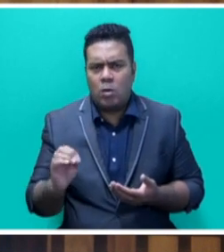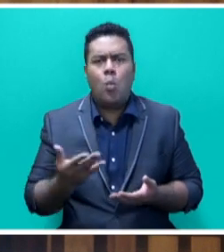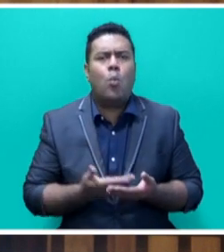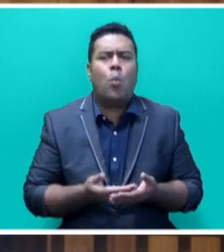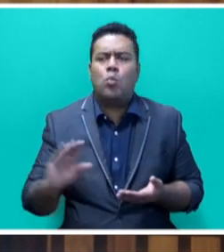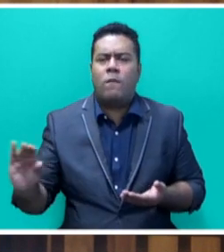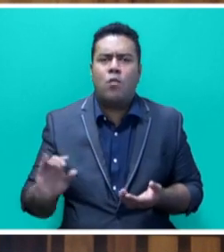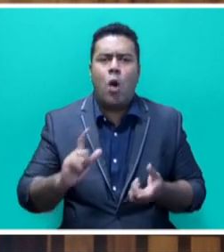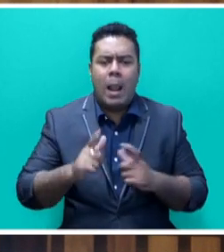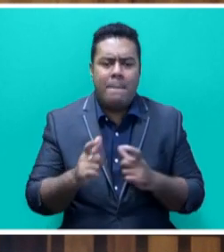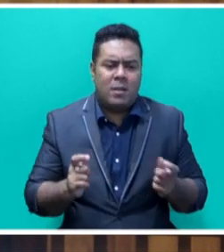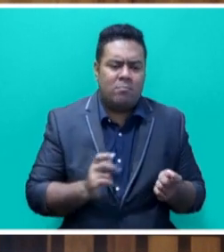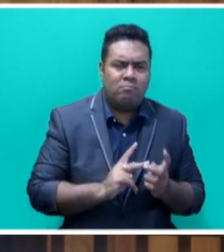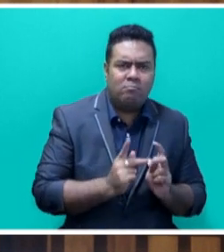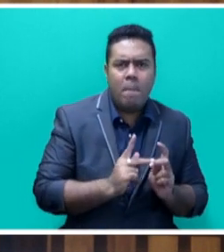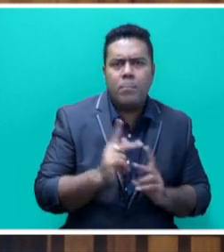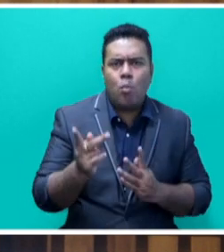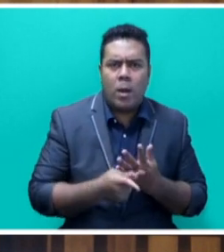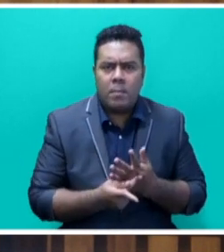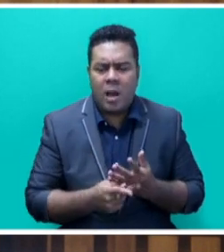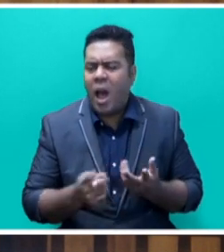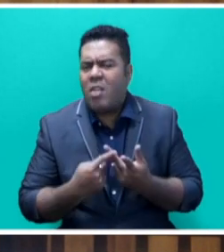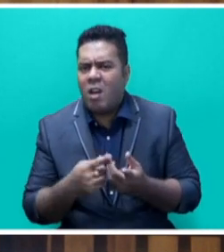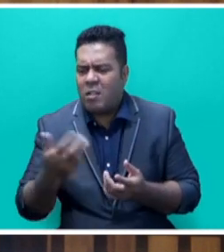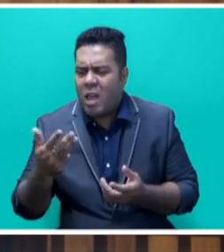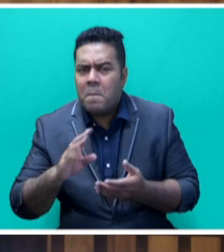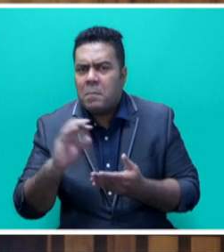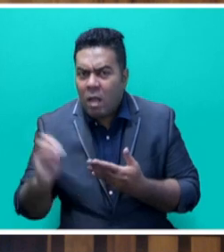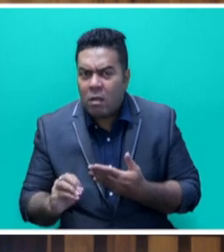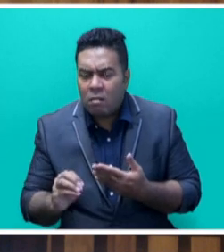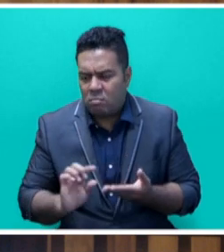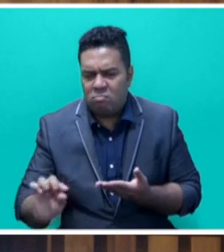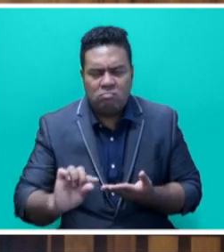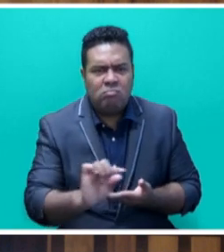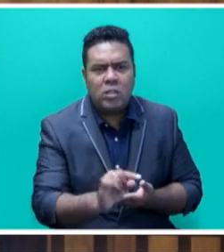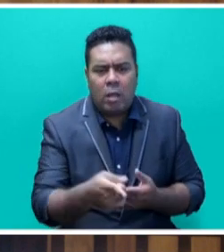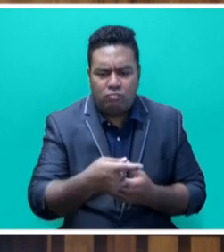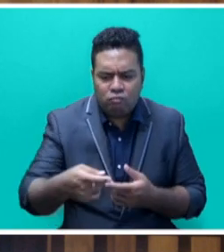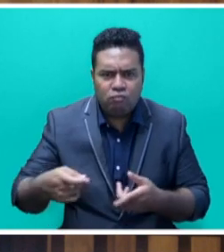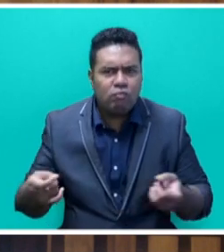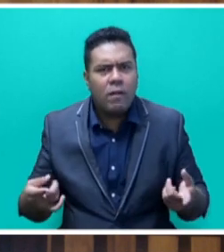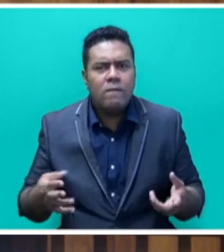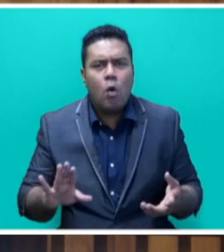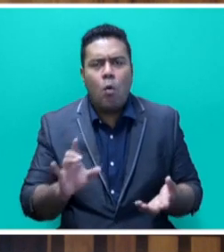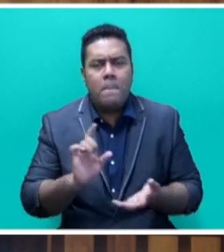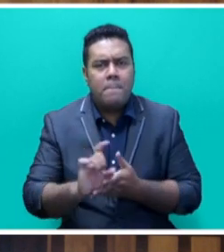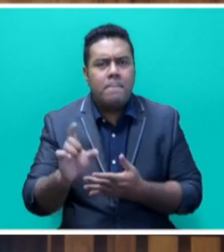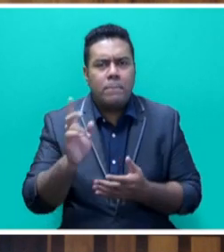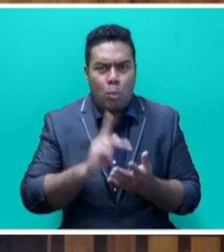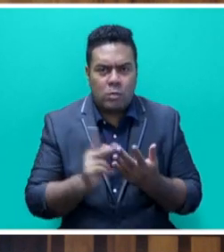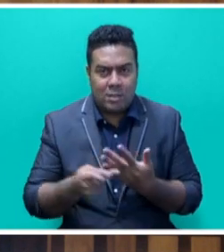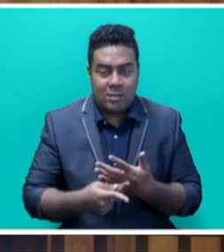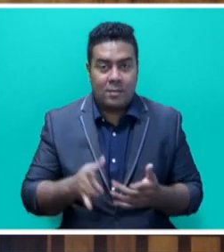and the remaining 9% goes to cross-cutting projects. Despite being among the most climate-vulnerable regions in the world,